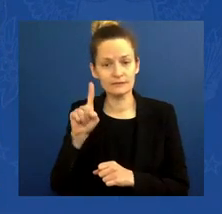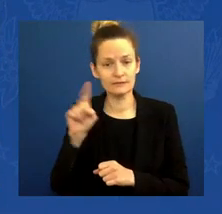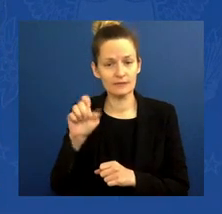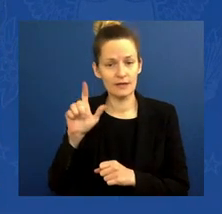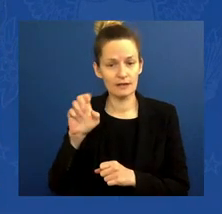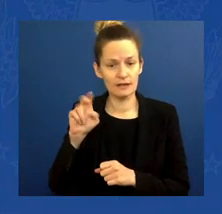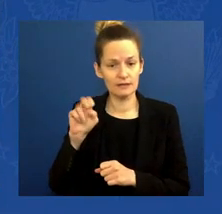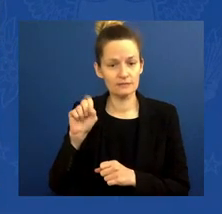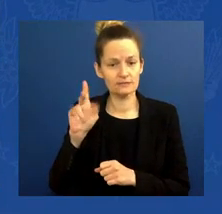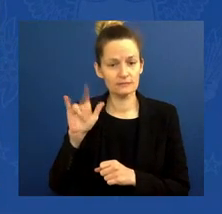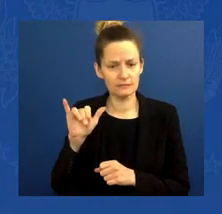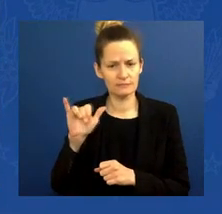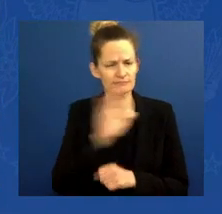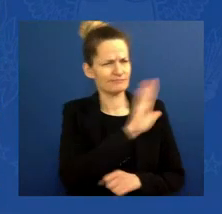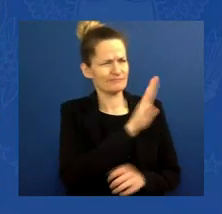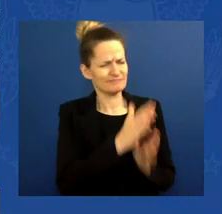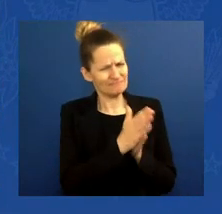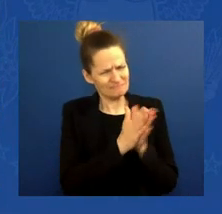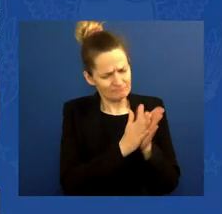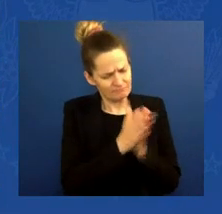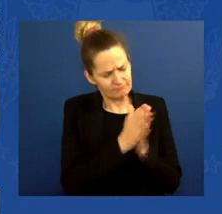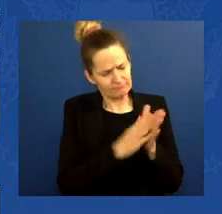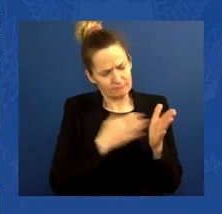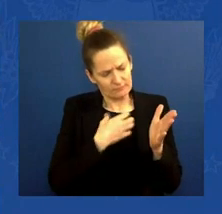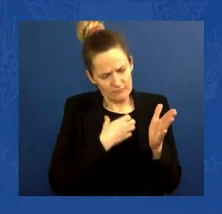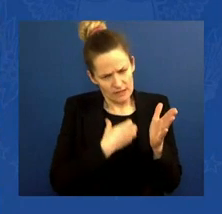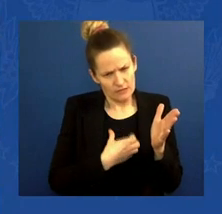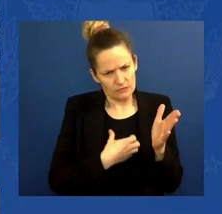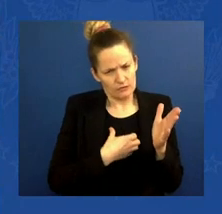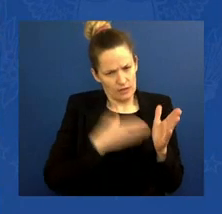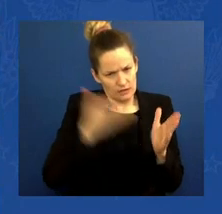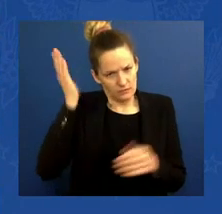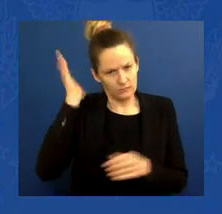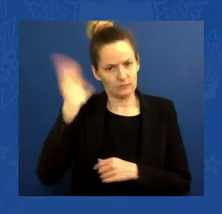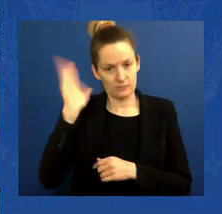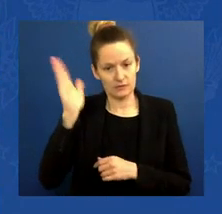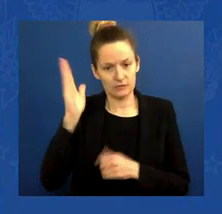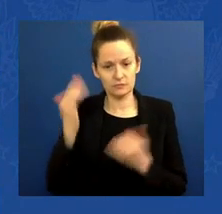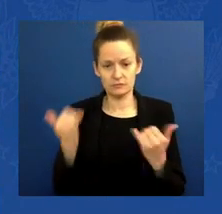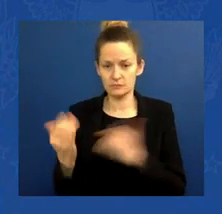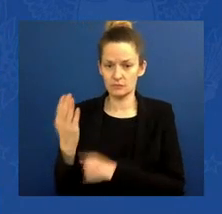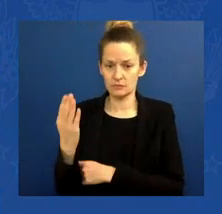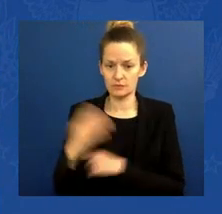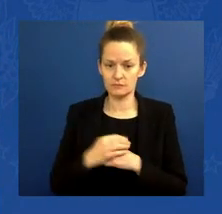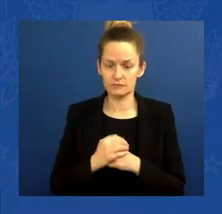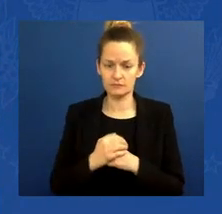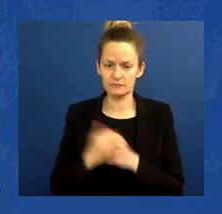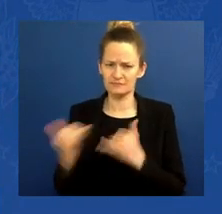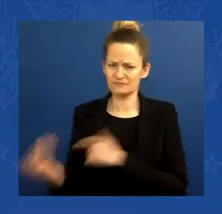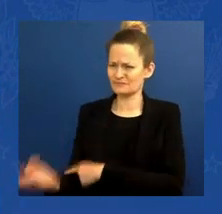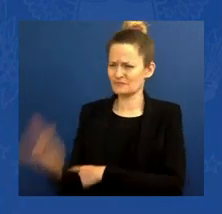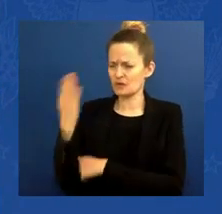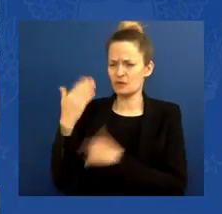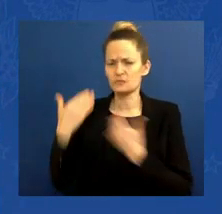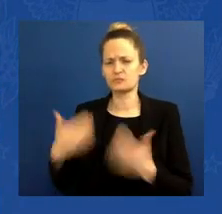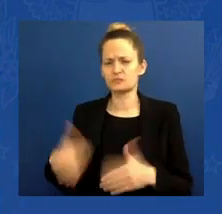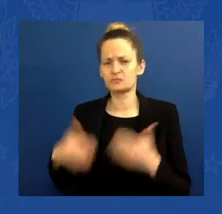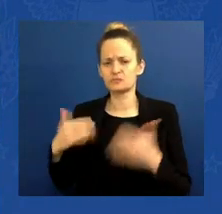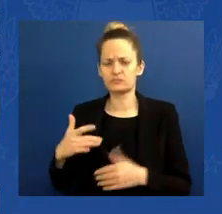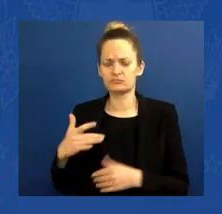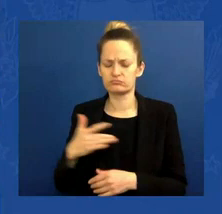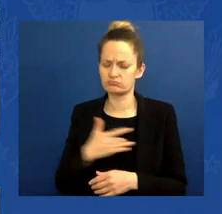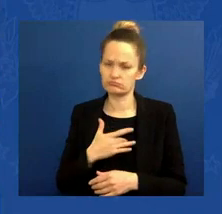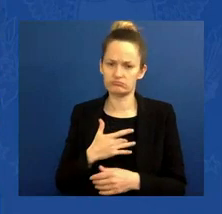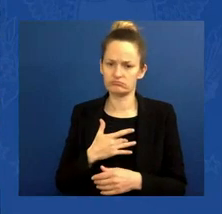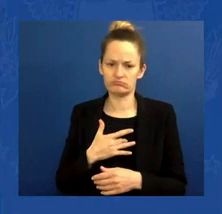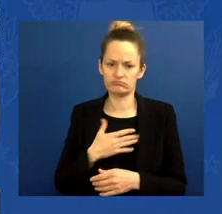he was convincing and significant speech. He speaks